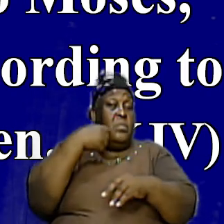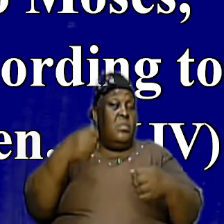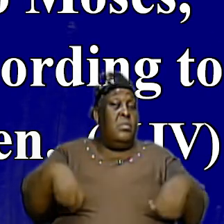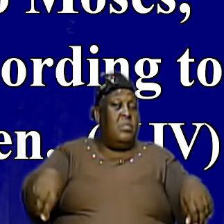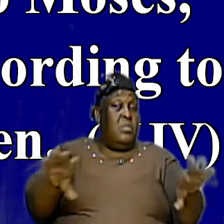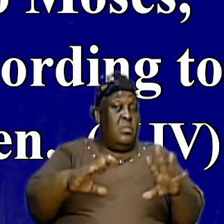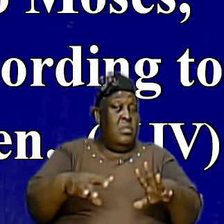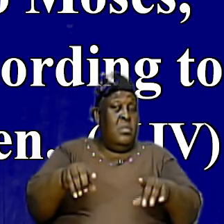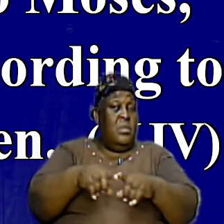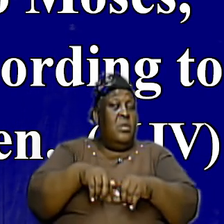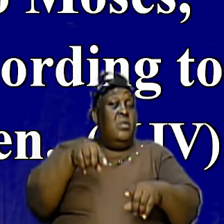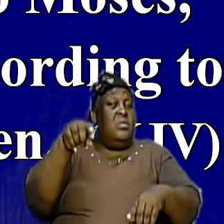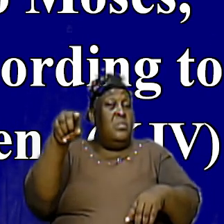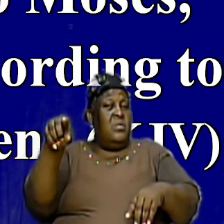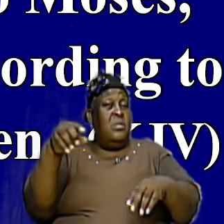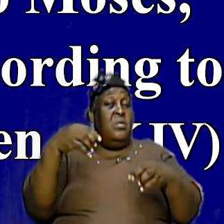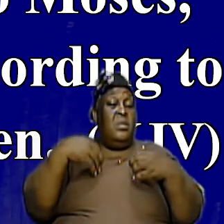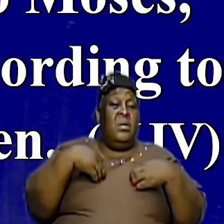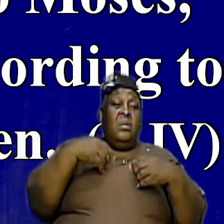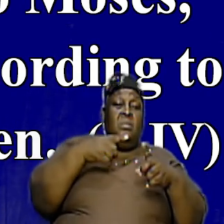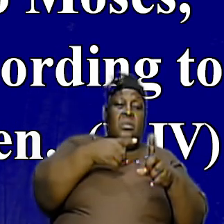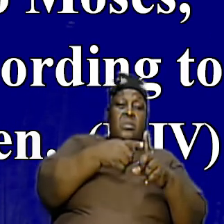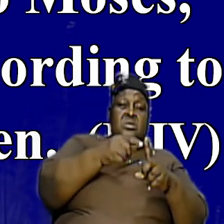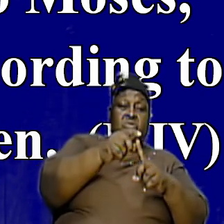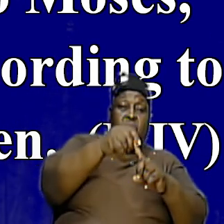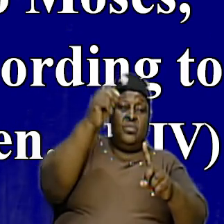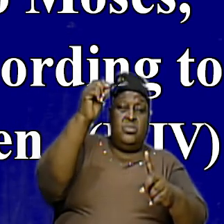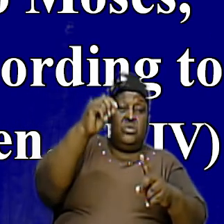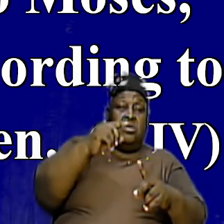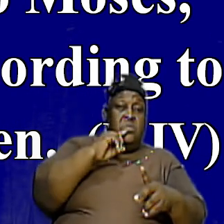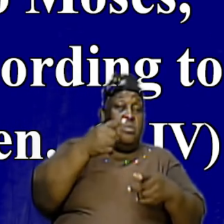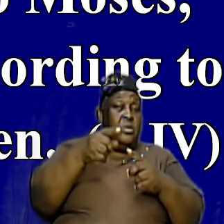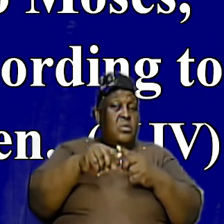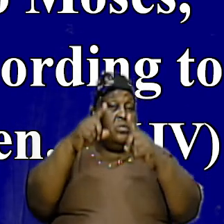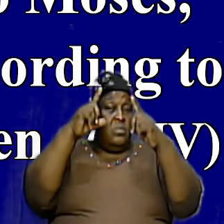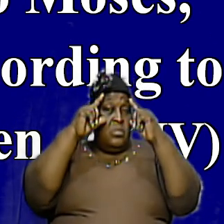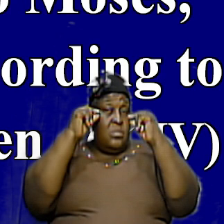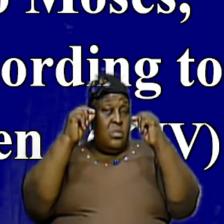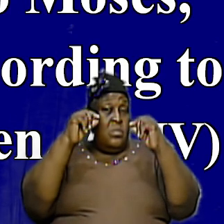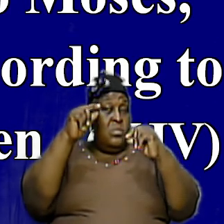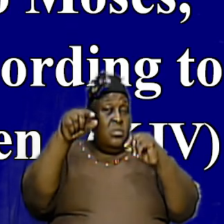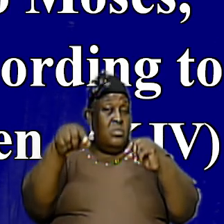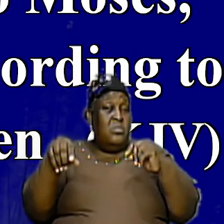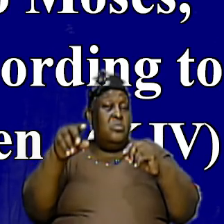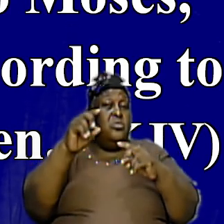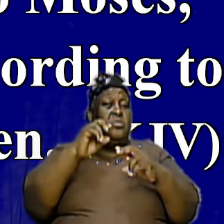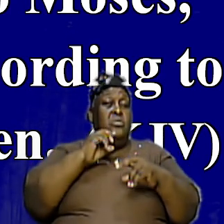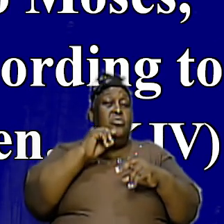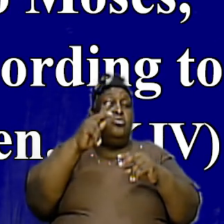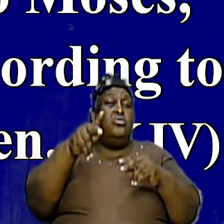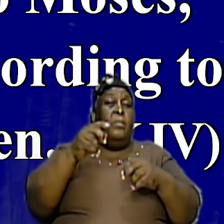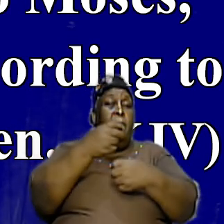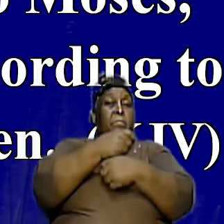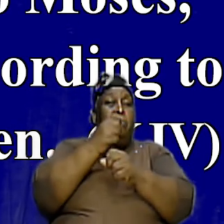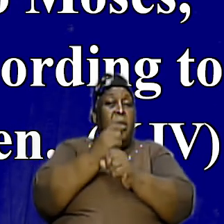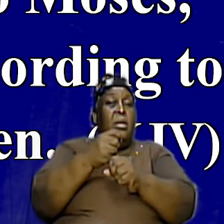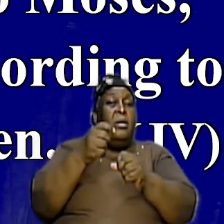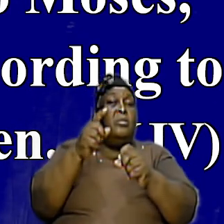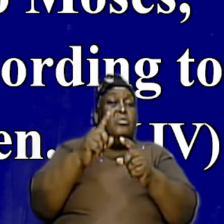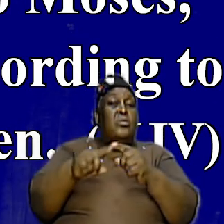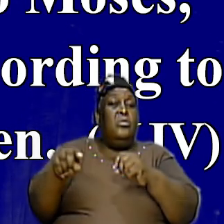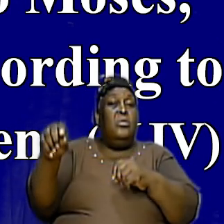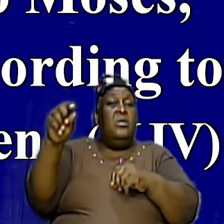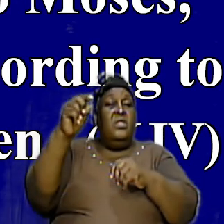as he had appointed speaking unto Moses that he should make it according